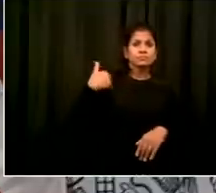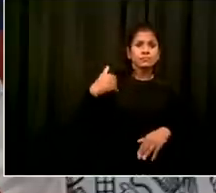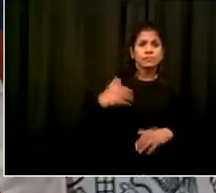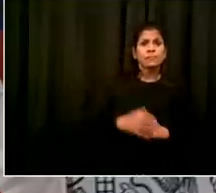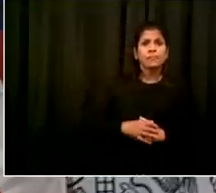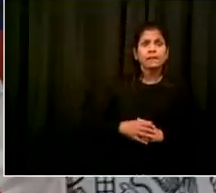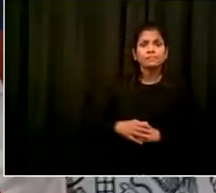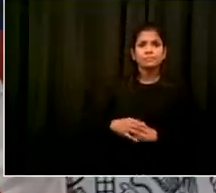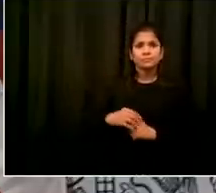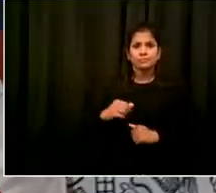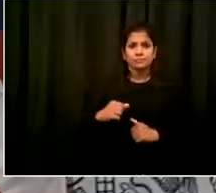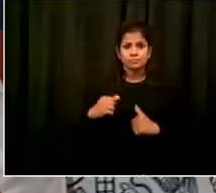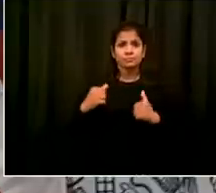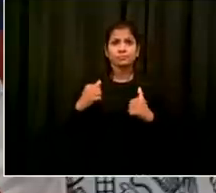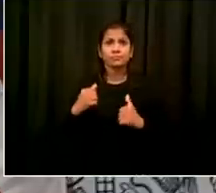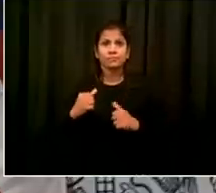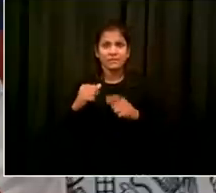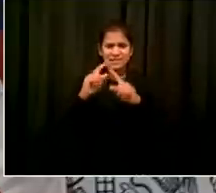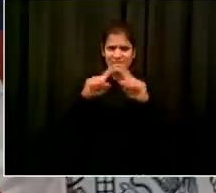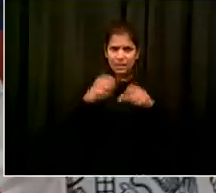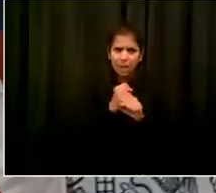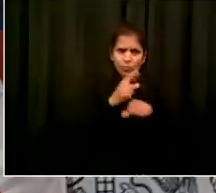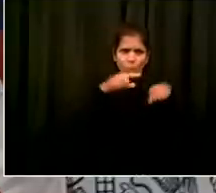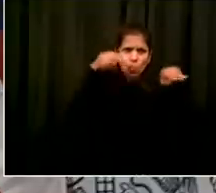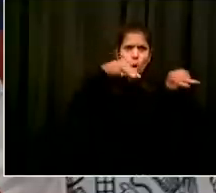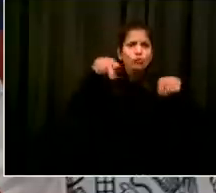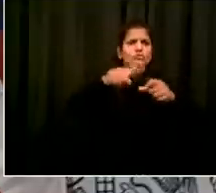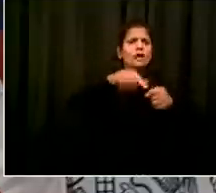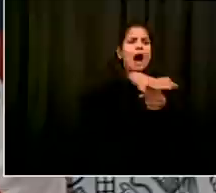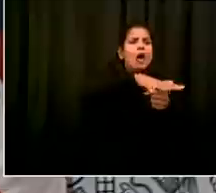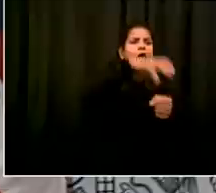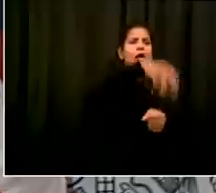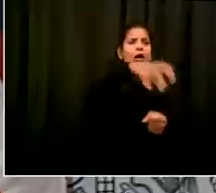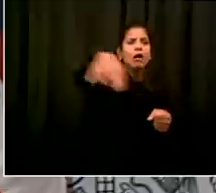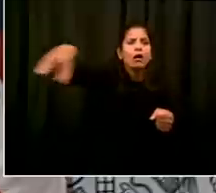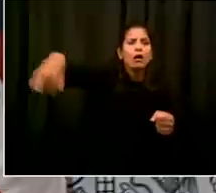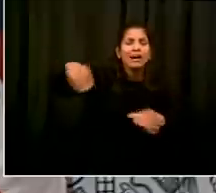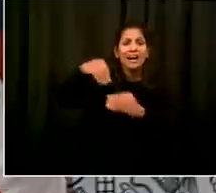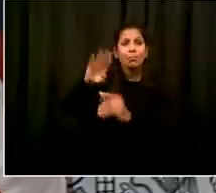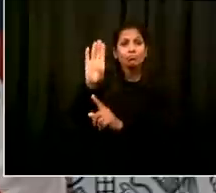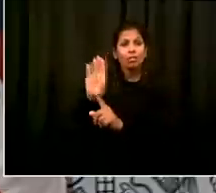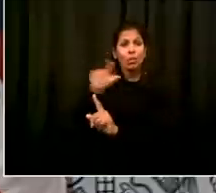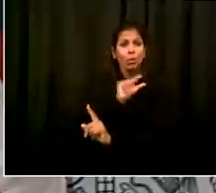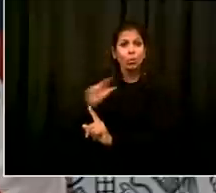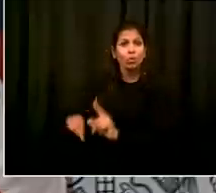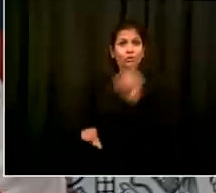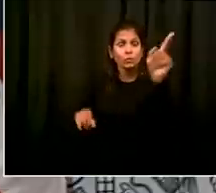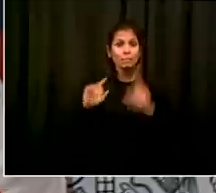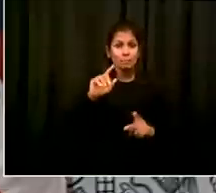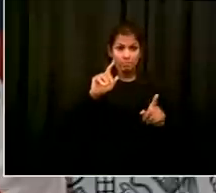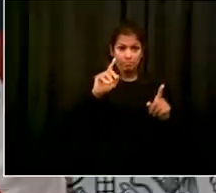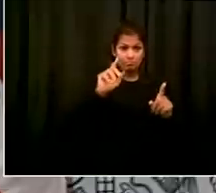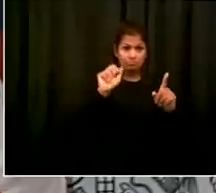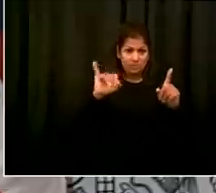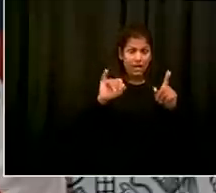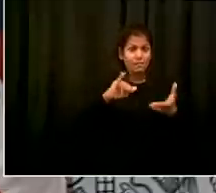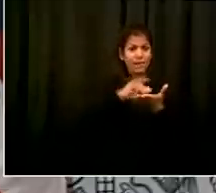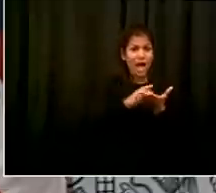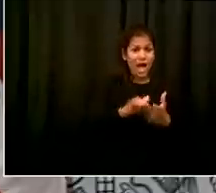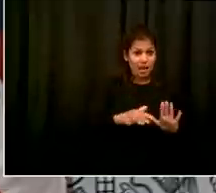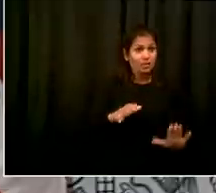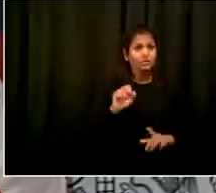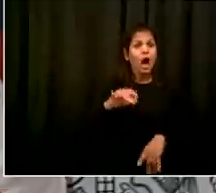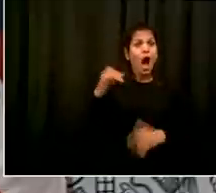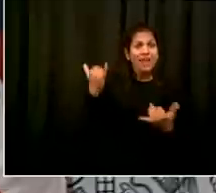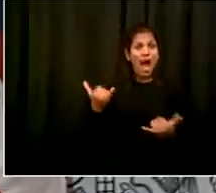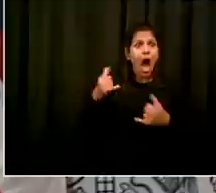numbers came right back down we saw that in Soundview in the Bronx now we're going to be focused on these communities to make sure those numbers get back down where